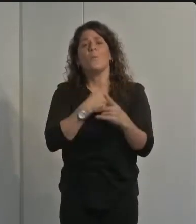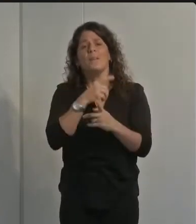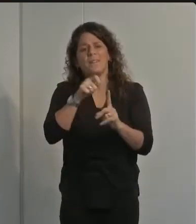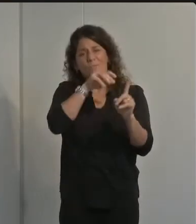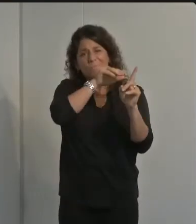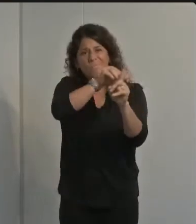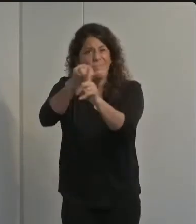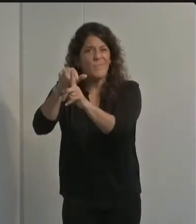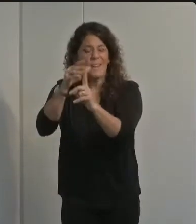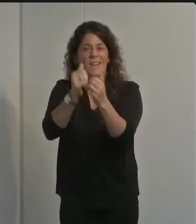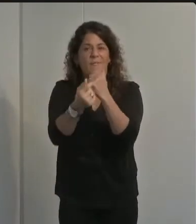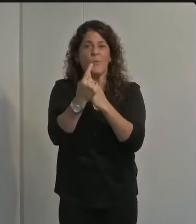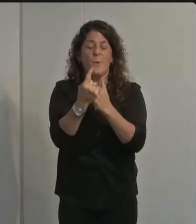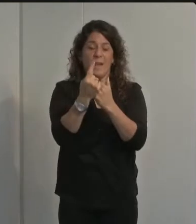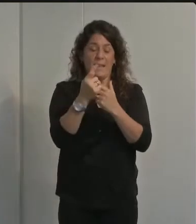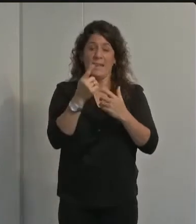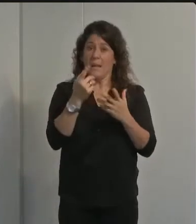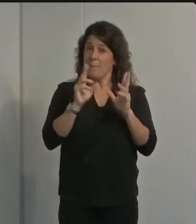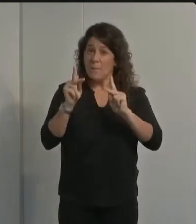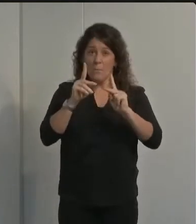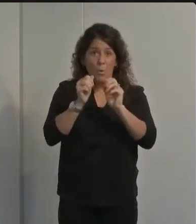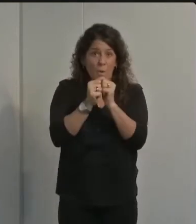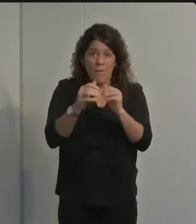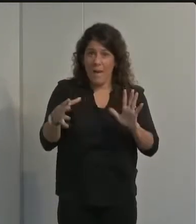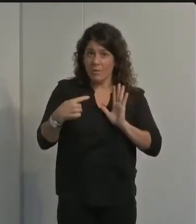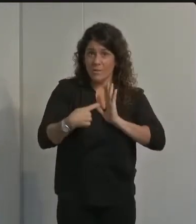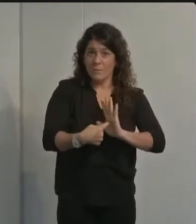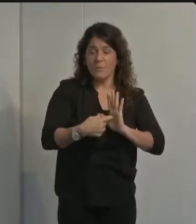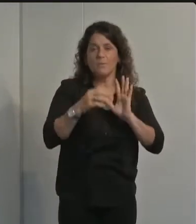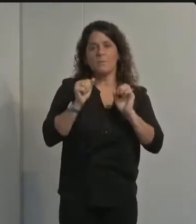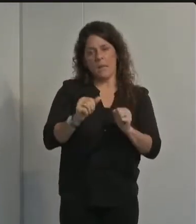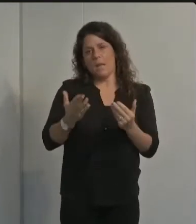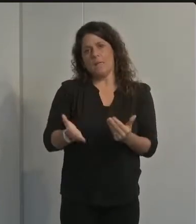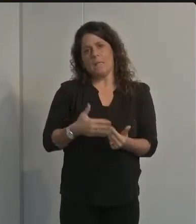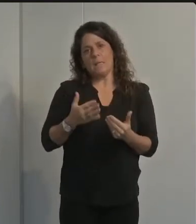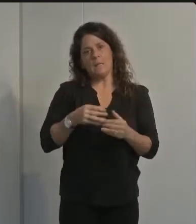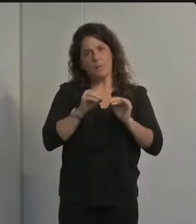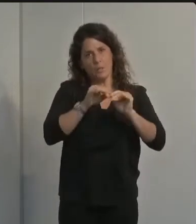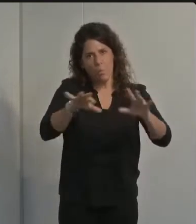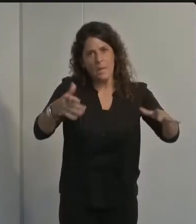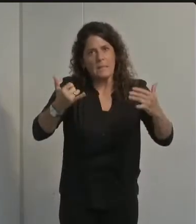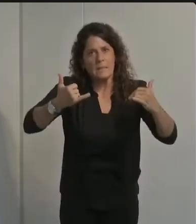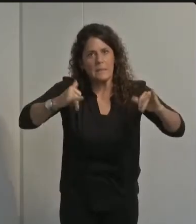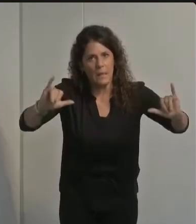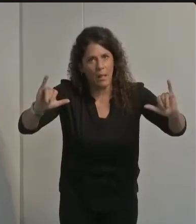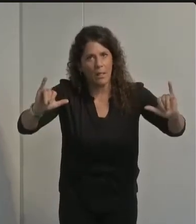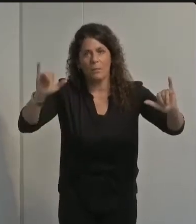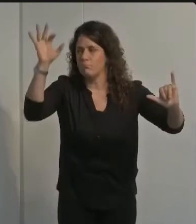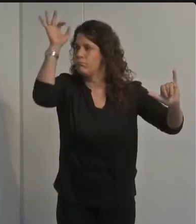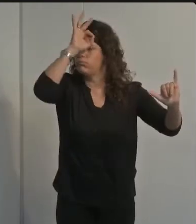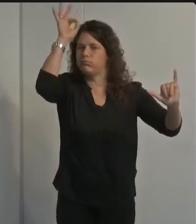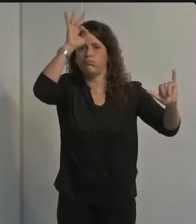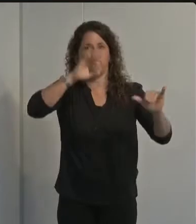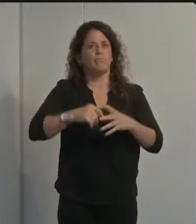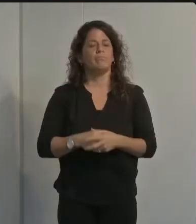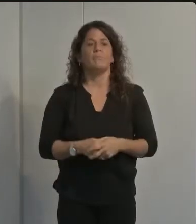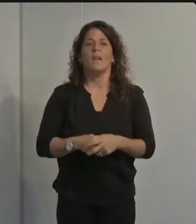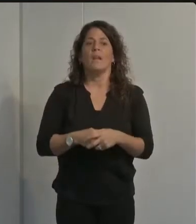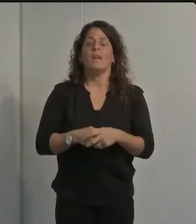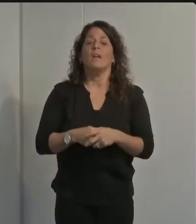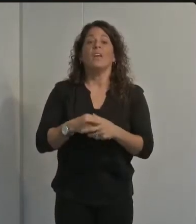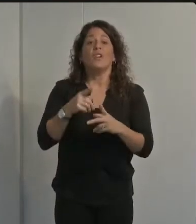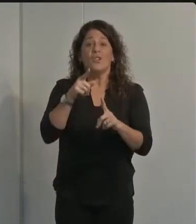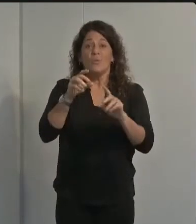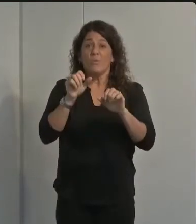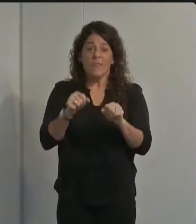spread from individuals who are exhibiting no symptoms you can feel perfectly fine and the virus can be shedding before you feel any